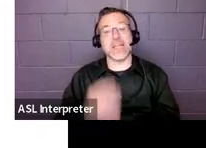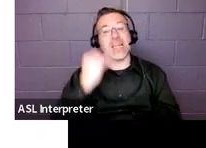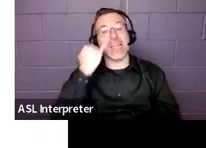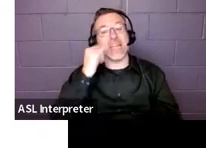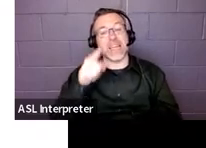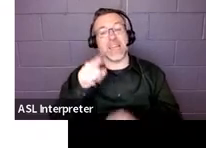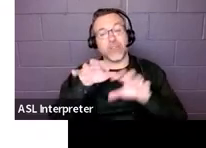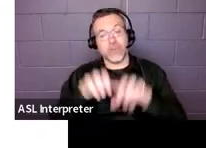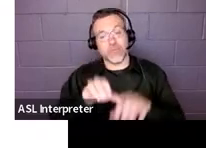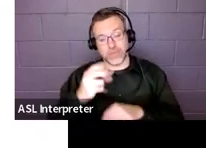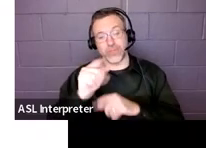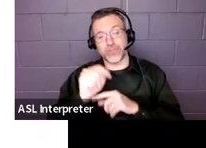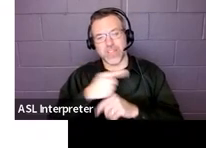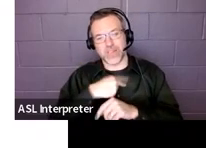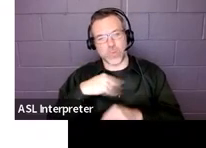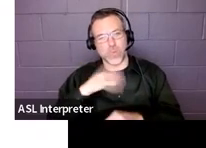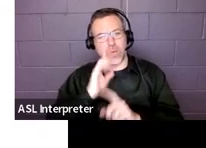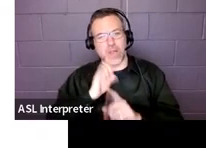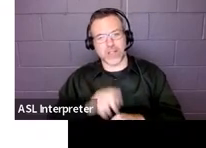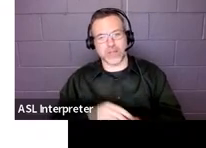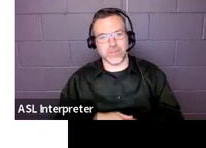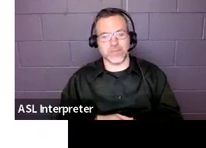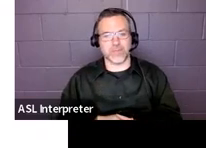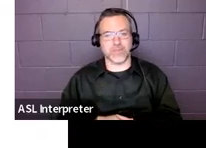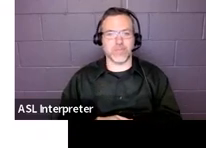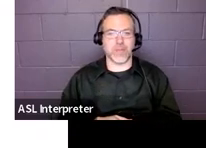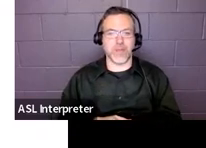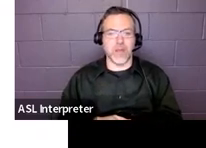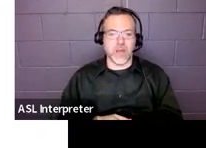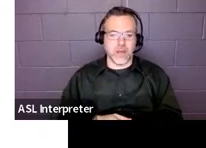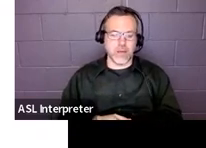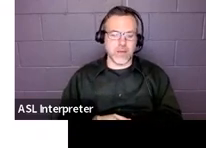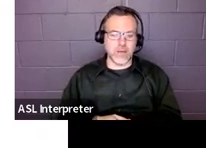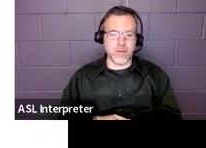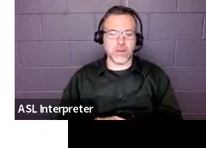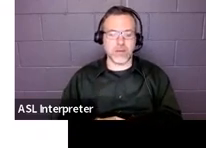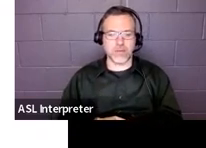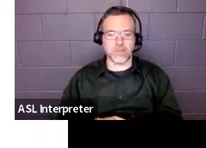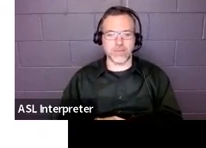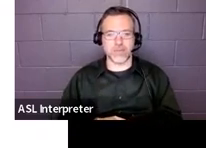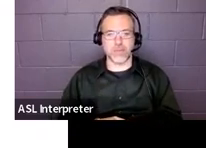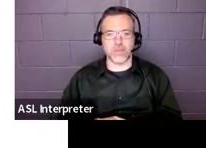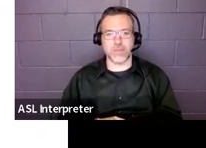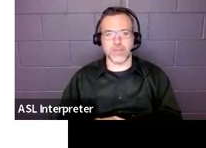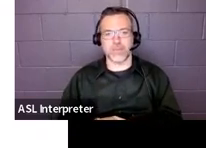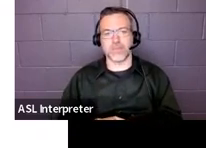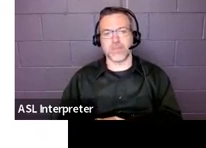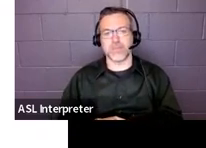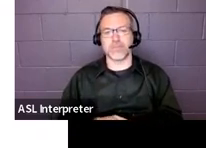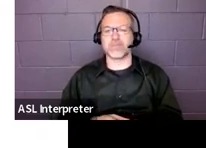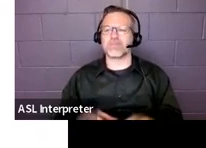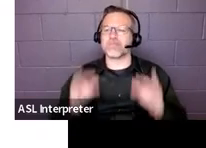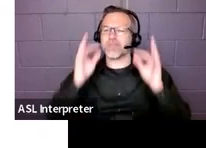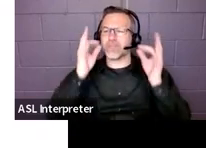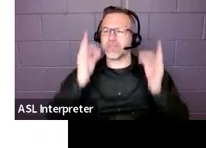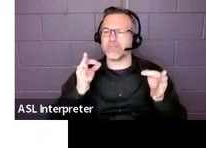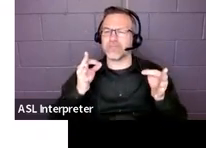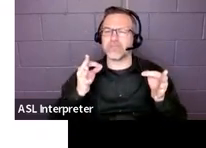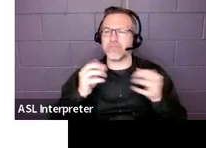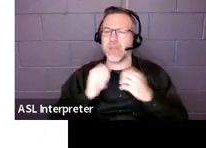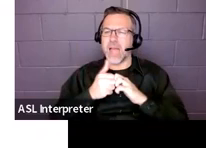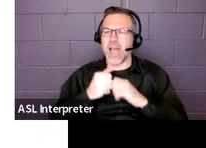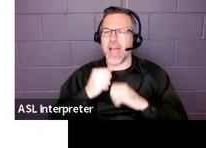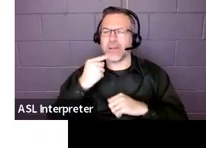make sure that we answer it. All right. So nature and severity of the disability. So I bet Jennifer is